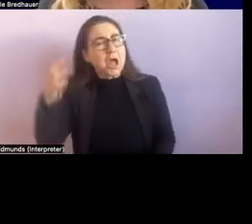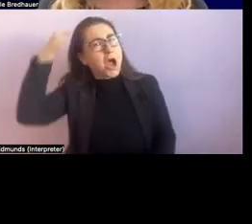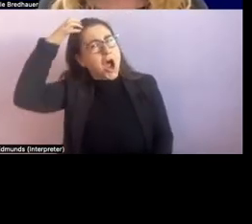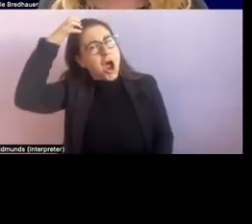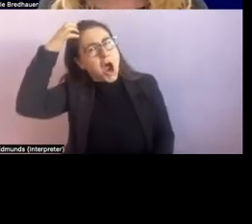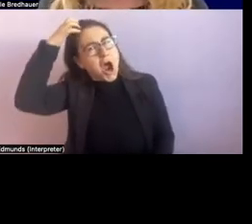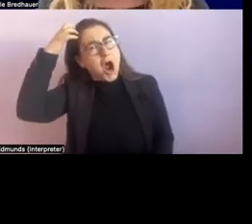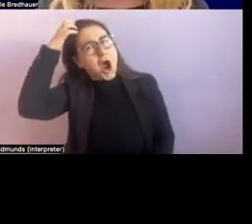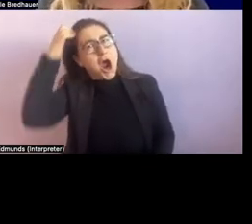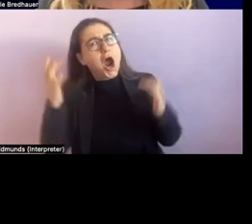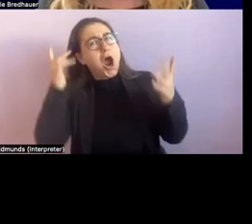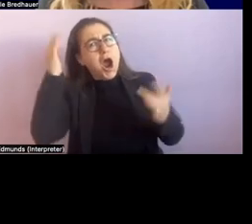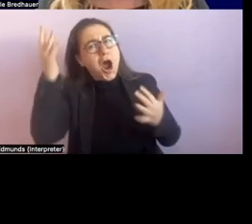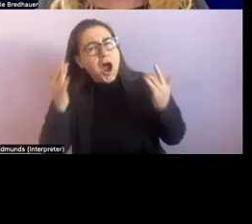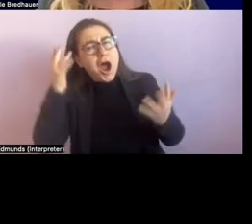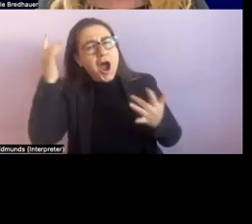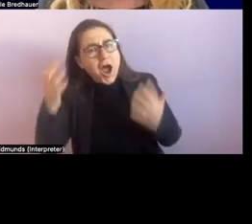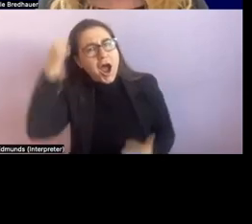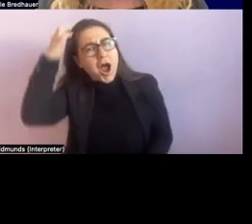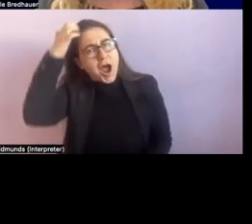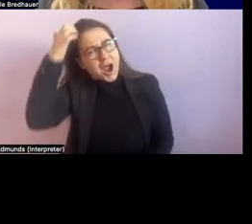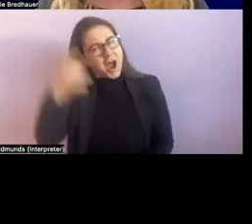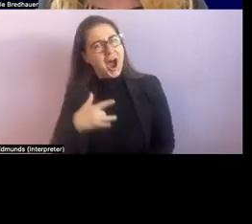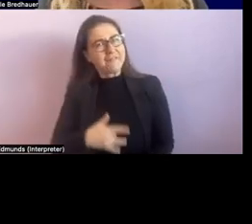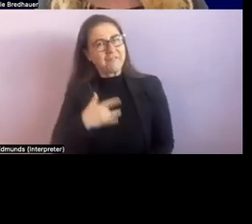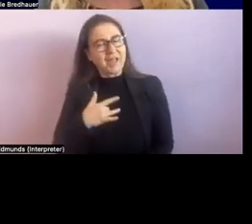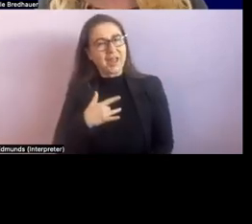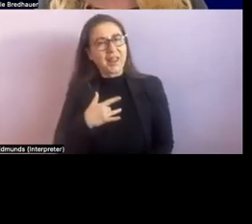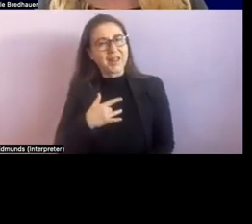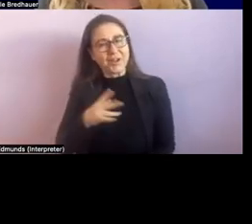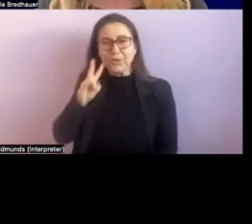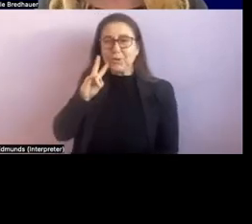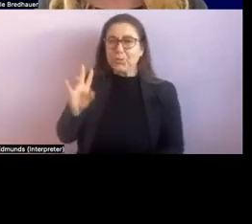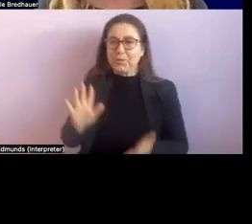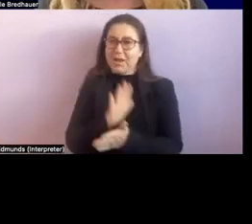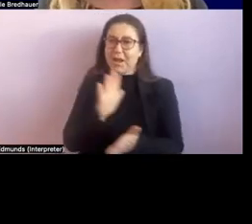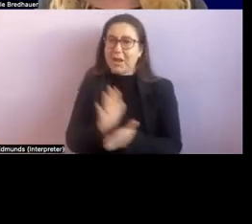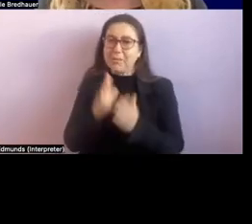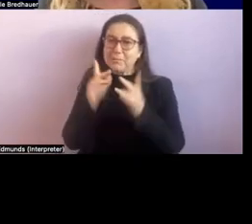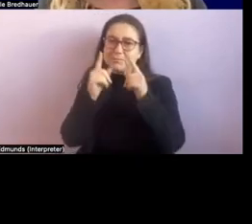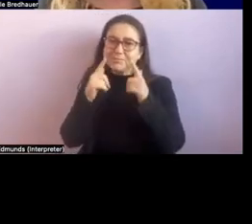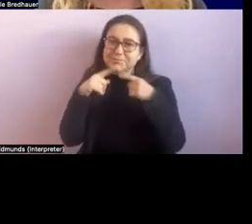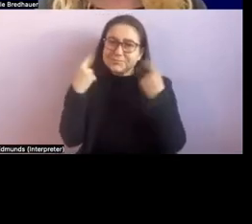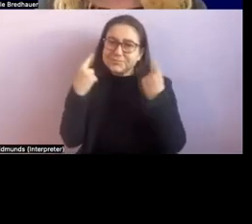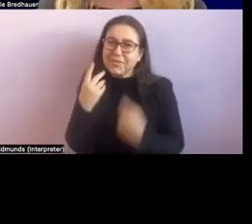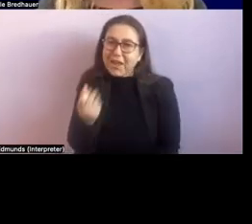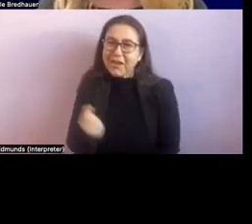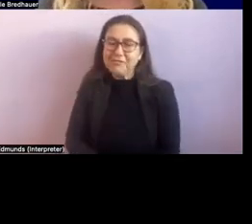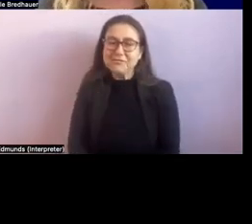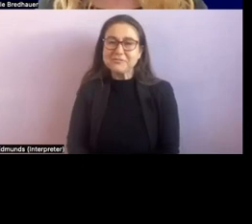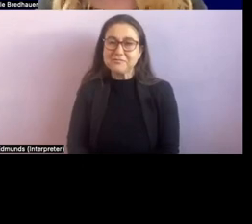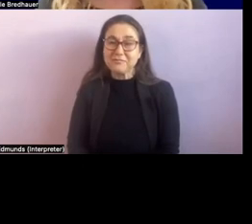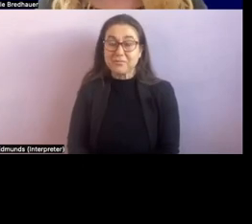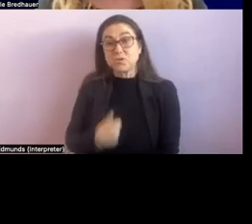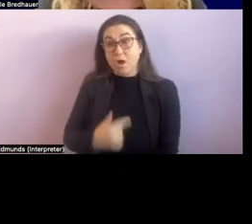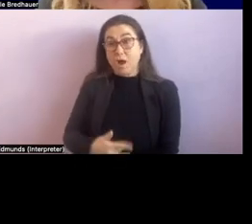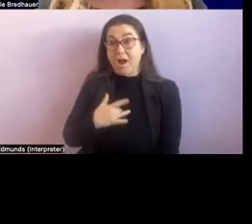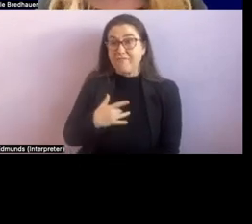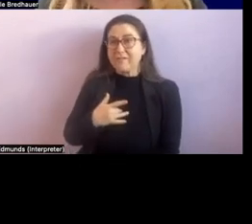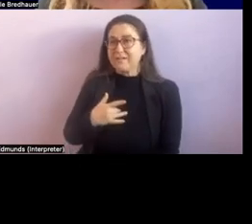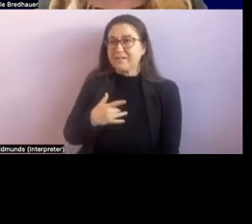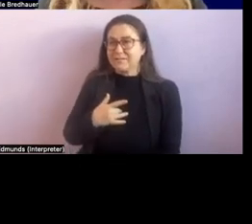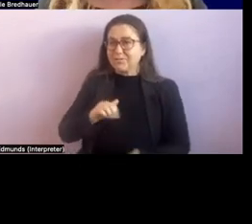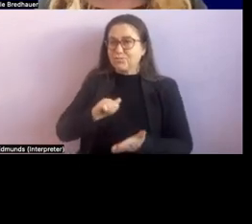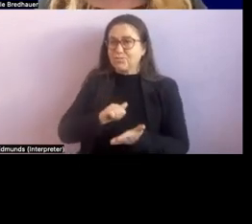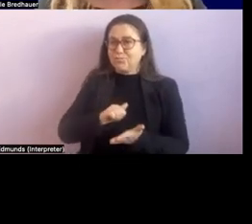experience. And she certainly looks pretty happy, which tells me that this is probably the right work for